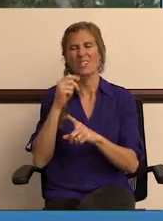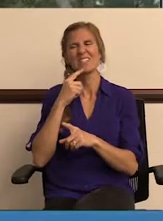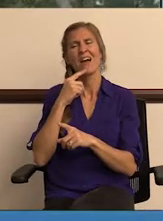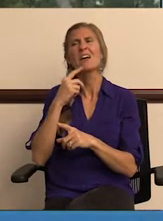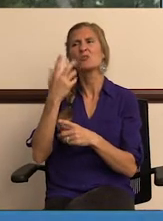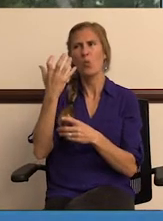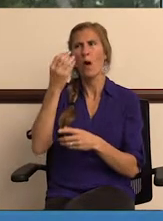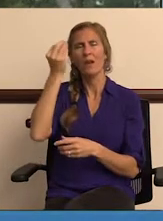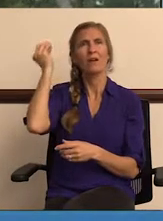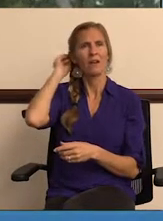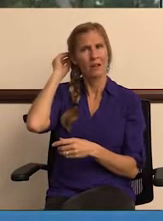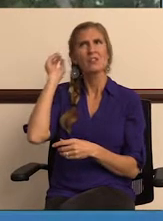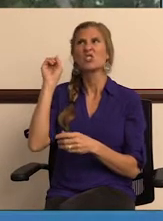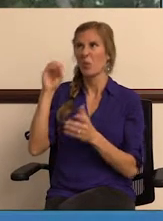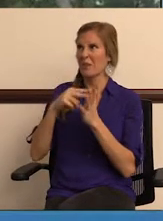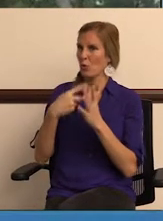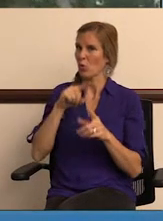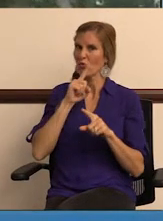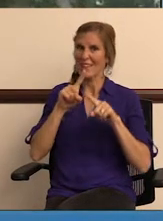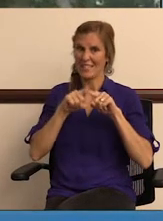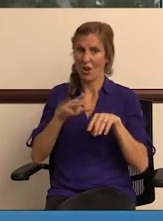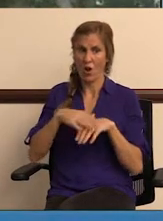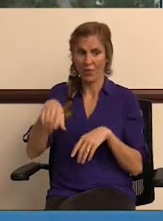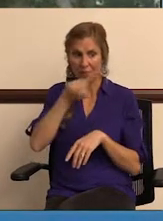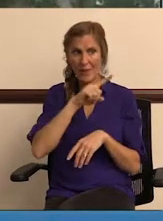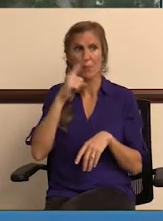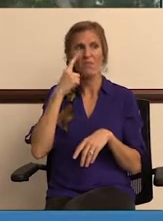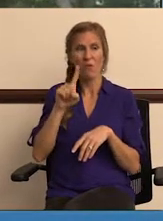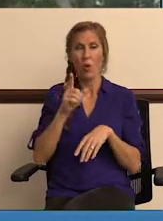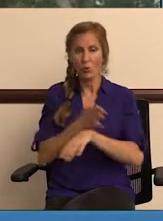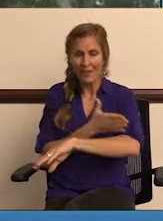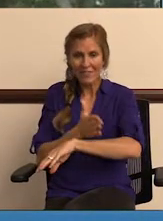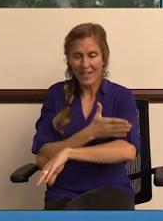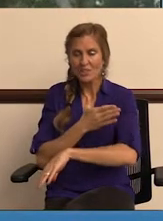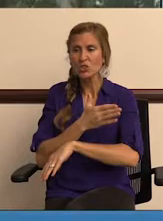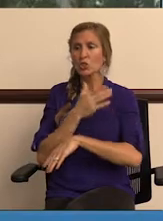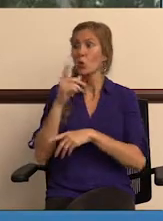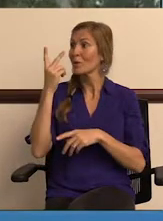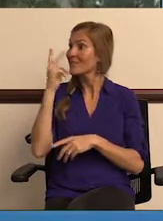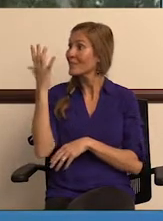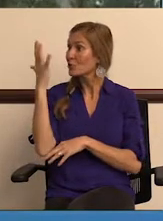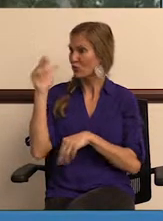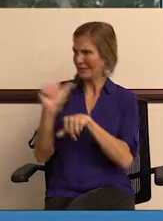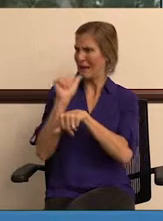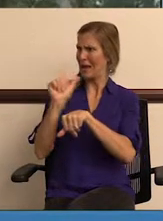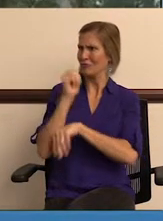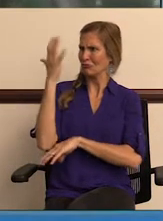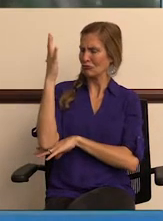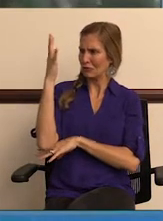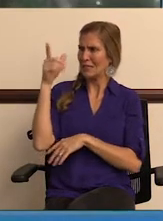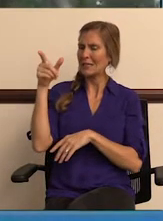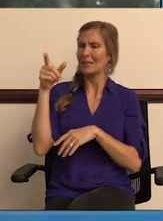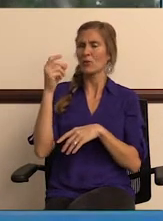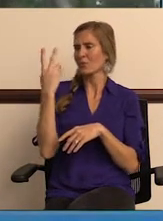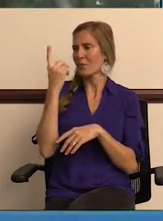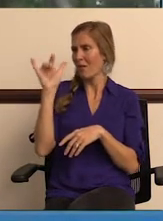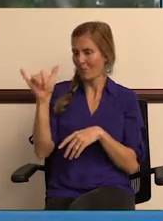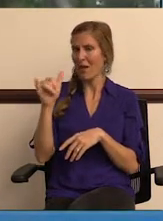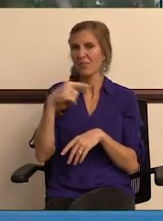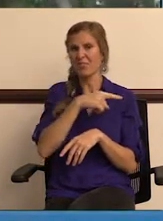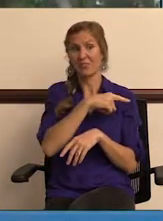that, you know, we definitely rely on these for hazard mitigation. If you see, you know, a tree, hazardous tree,